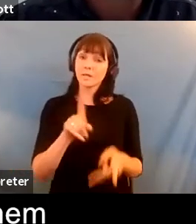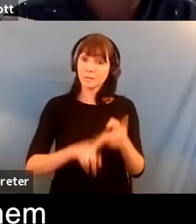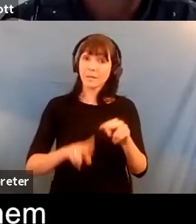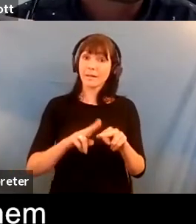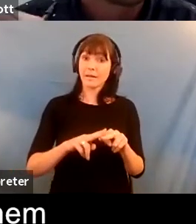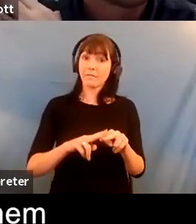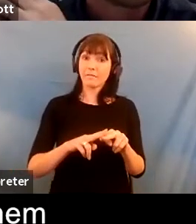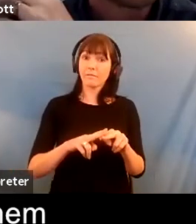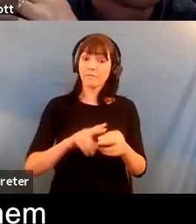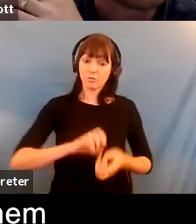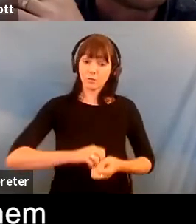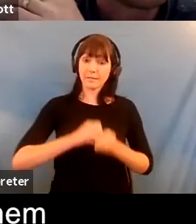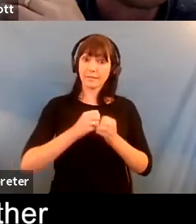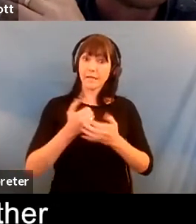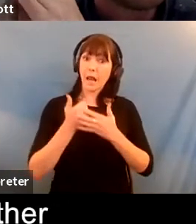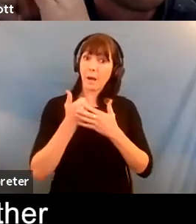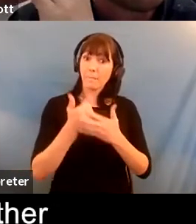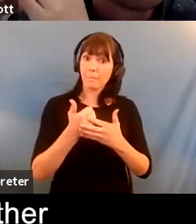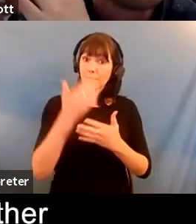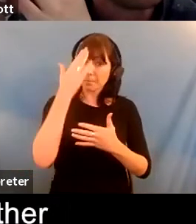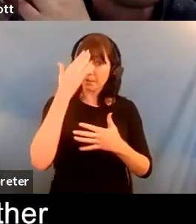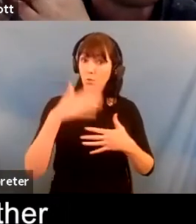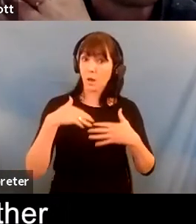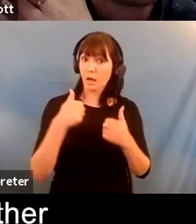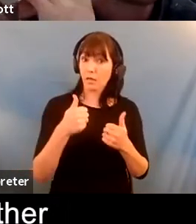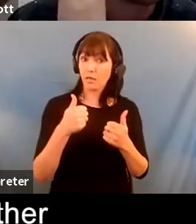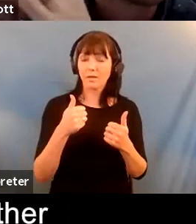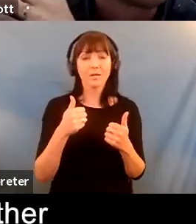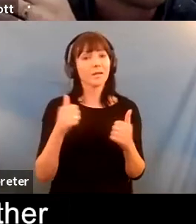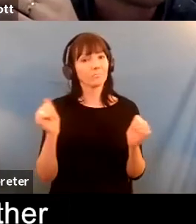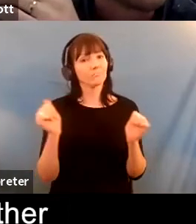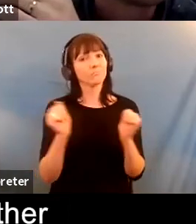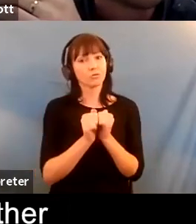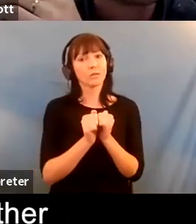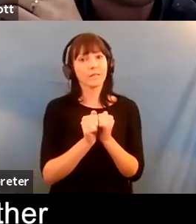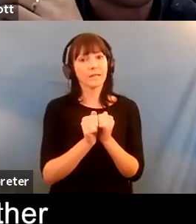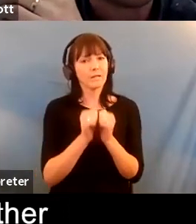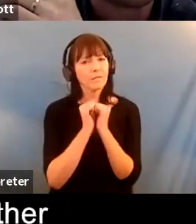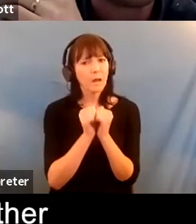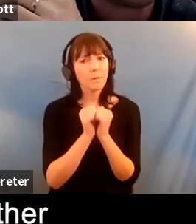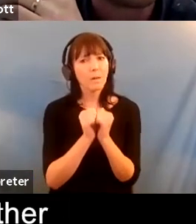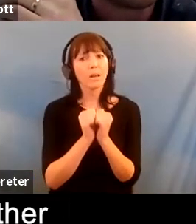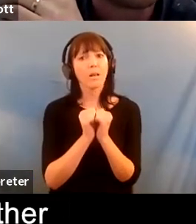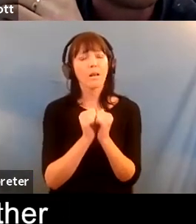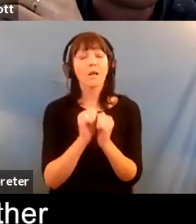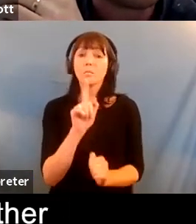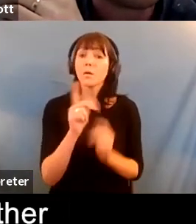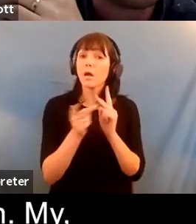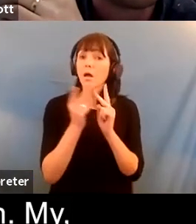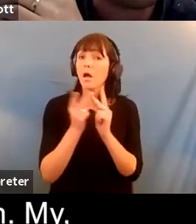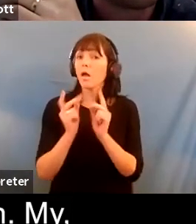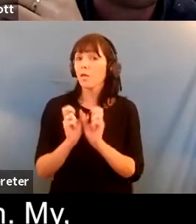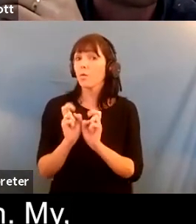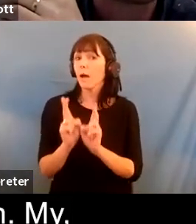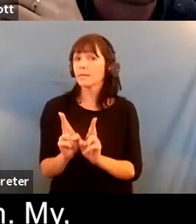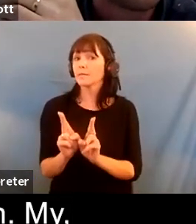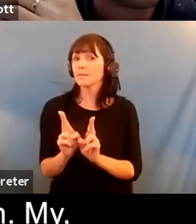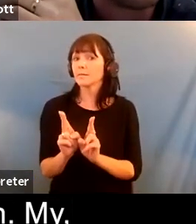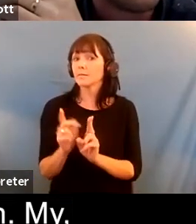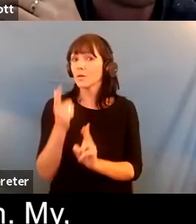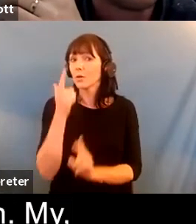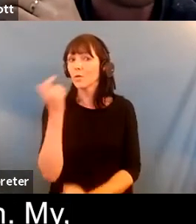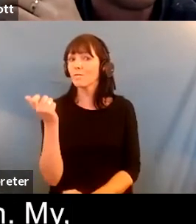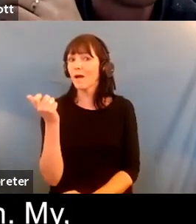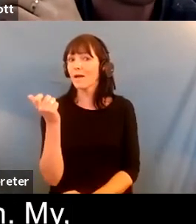helping them with their mental health i agree it is incredibly valuable but there are other ways to should your creativity be hiding from you so